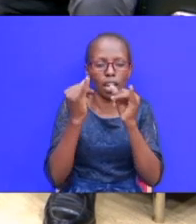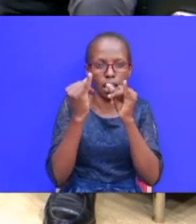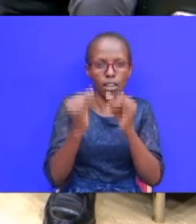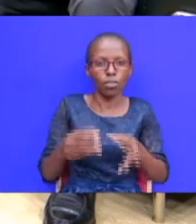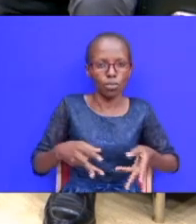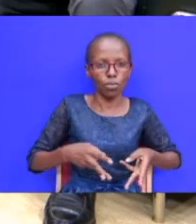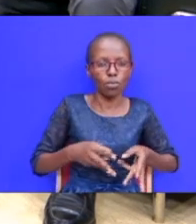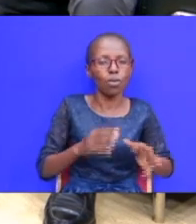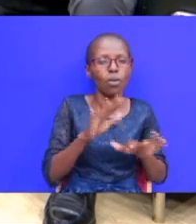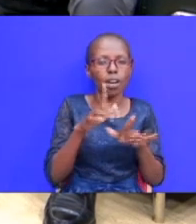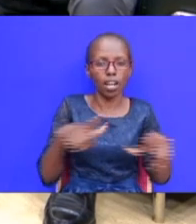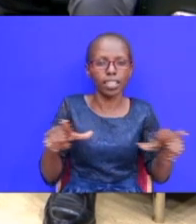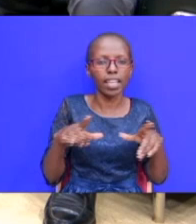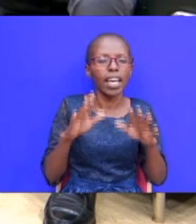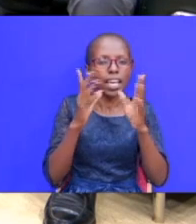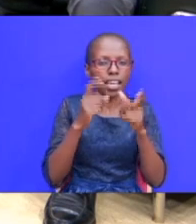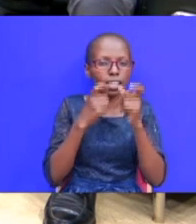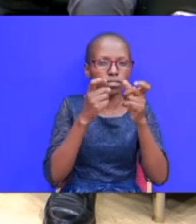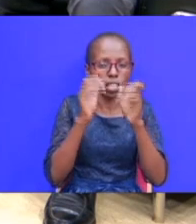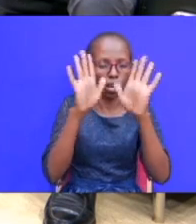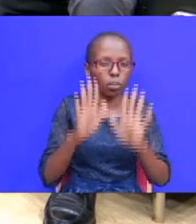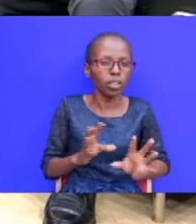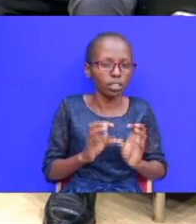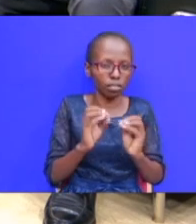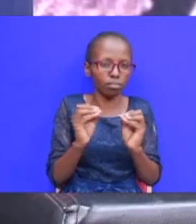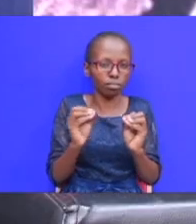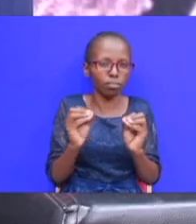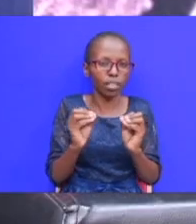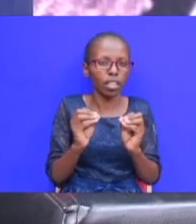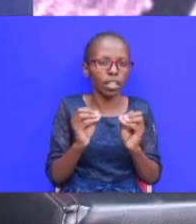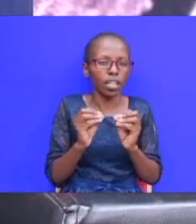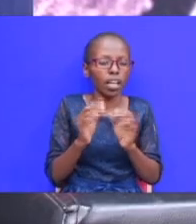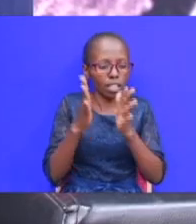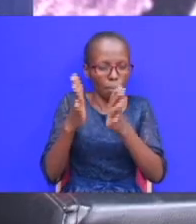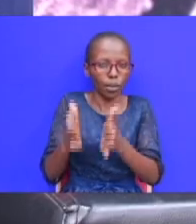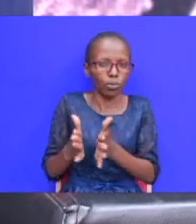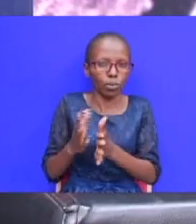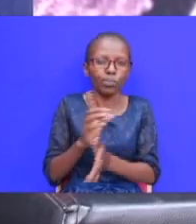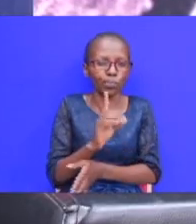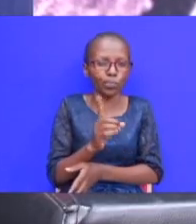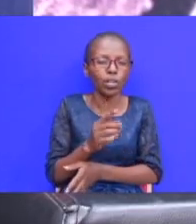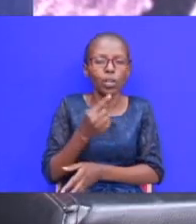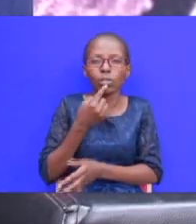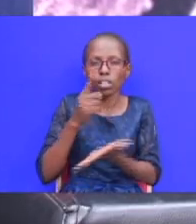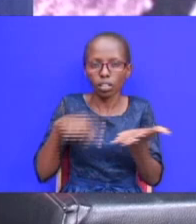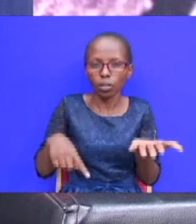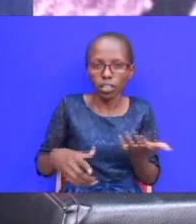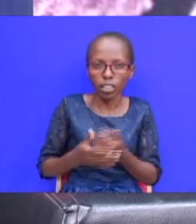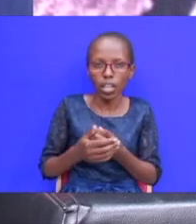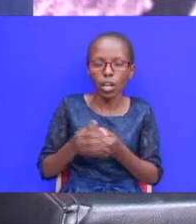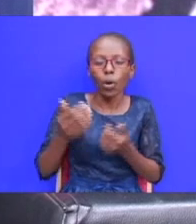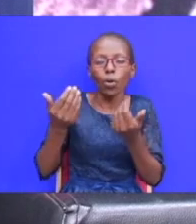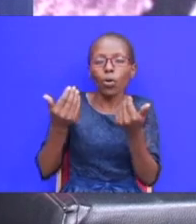as the individual yes brother migok uh a gift is not important as an you said you are you you you you you have